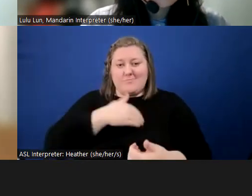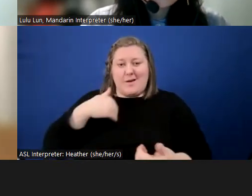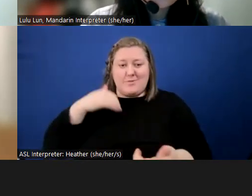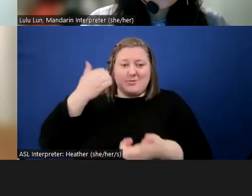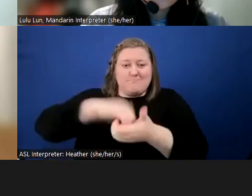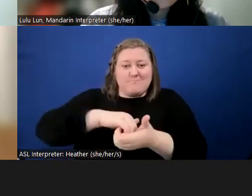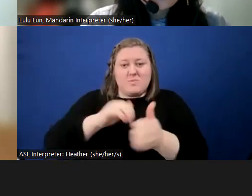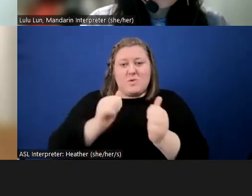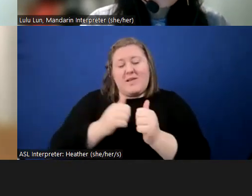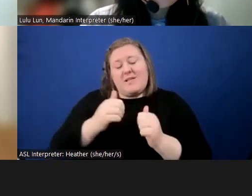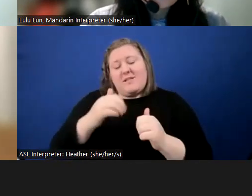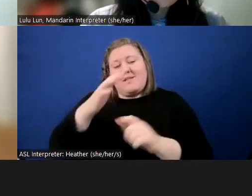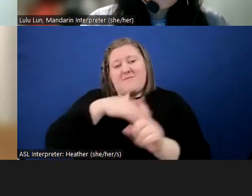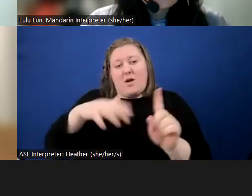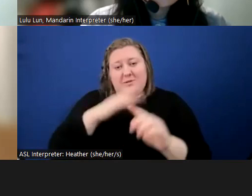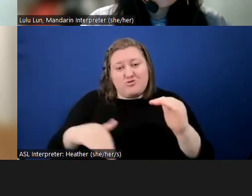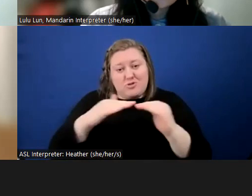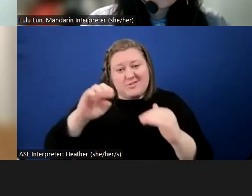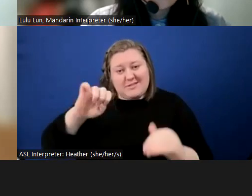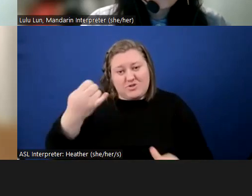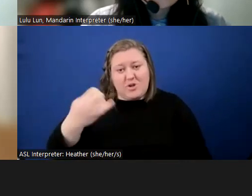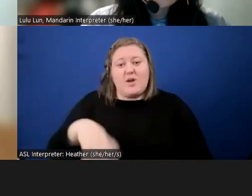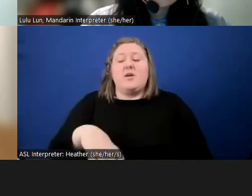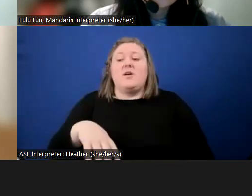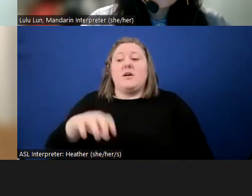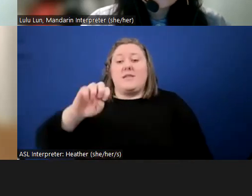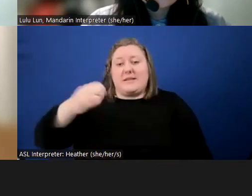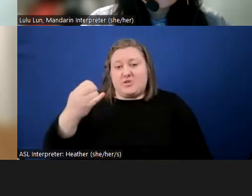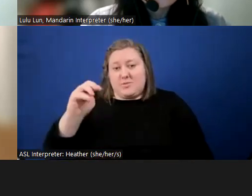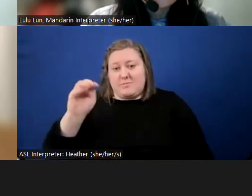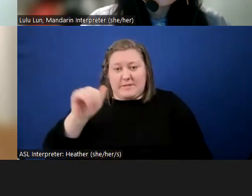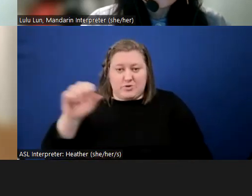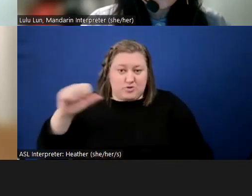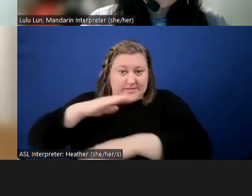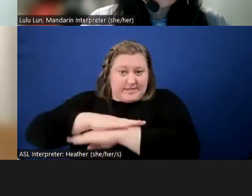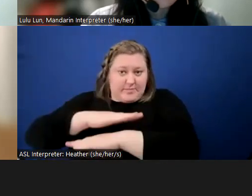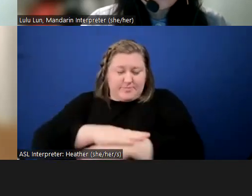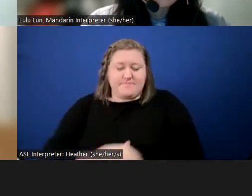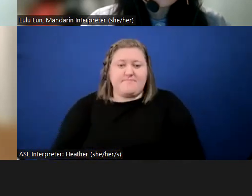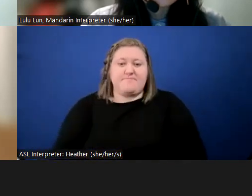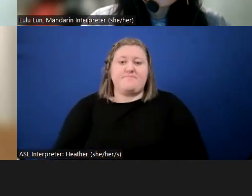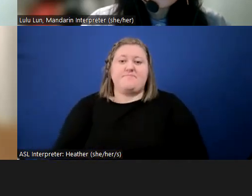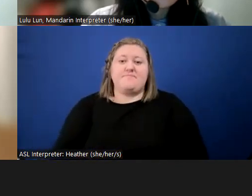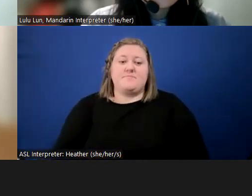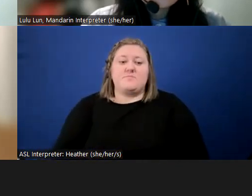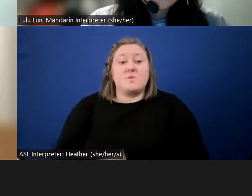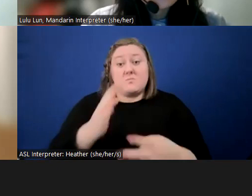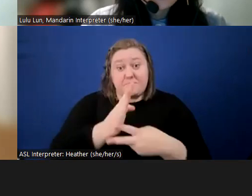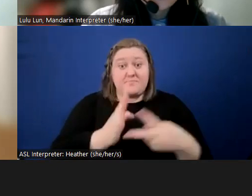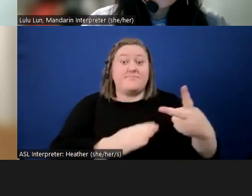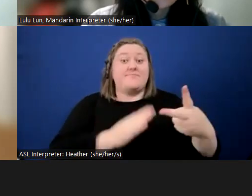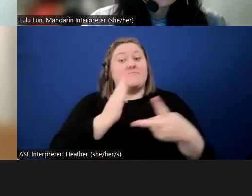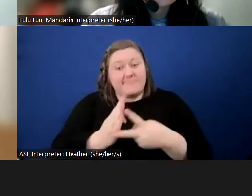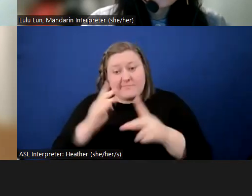environmental justice, the Massachusetts environmental justice table. Next, I wanted to say